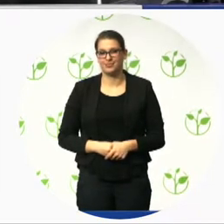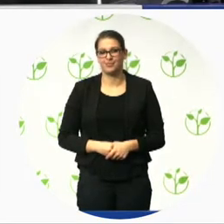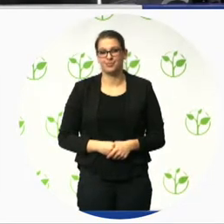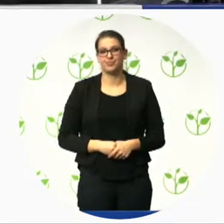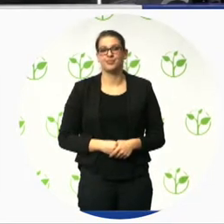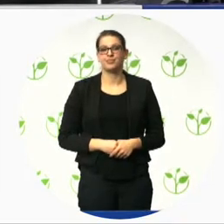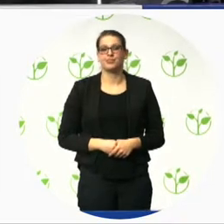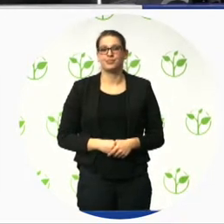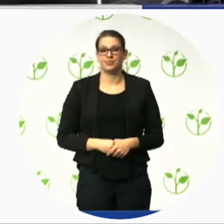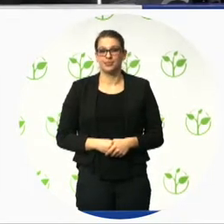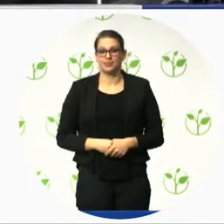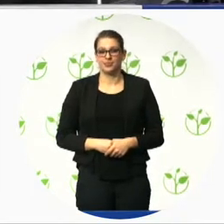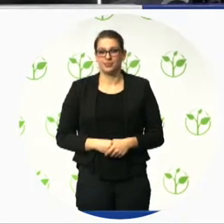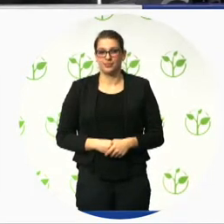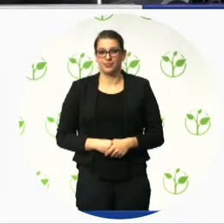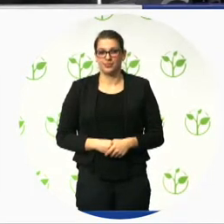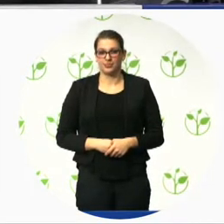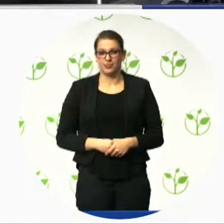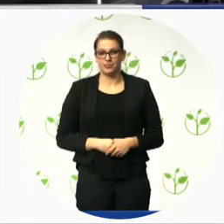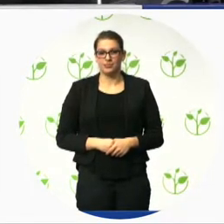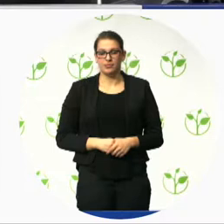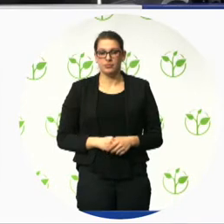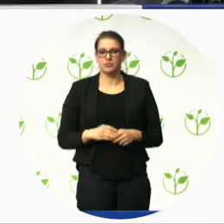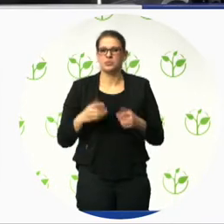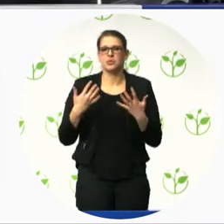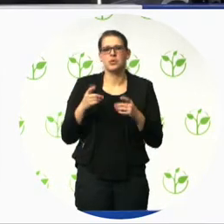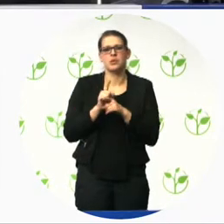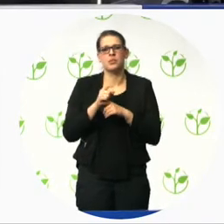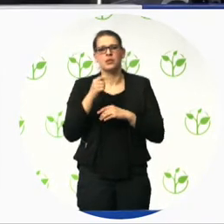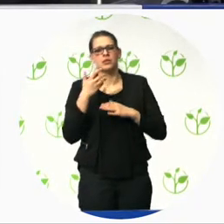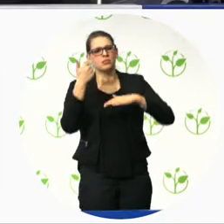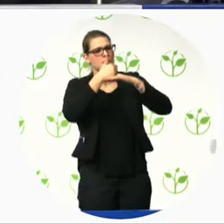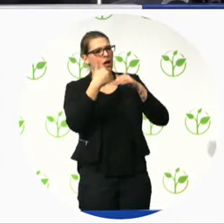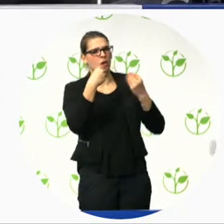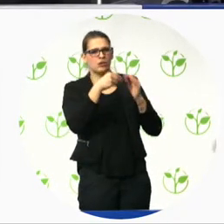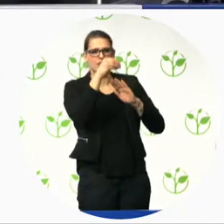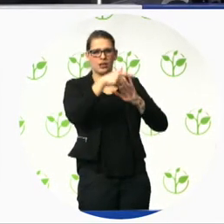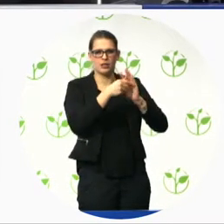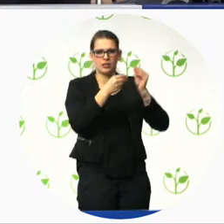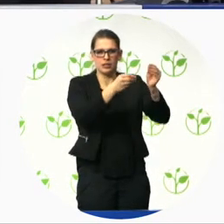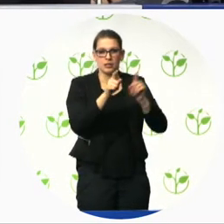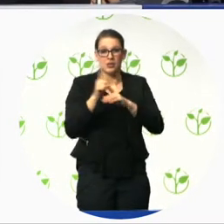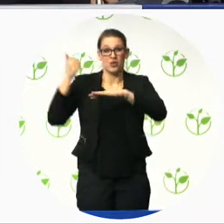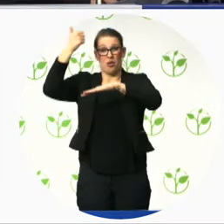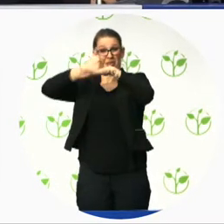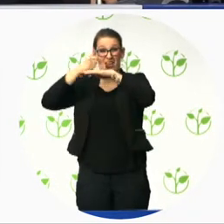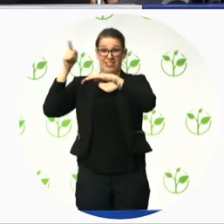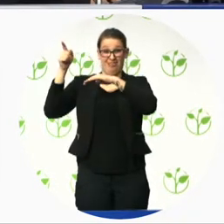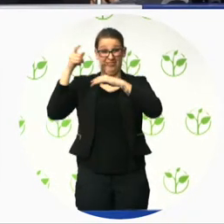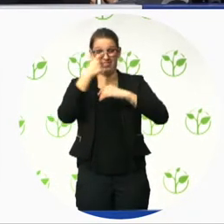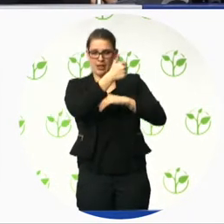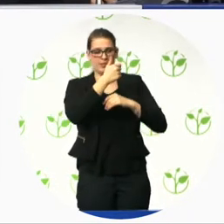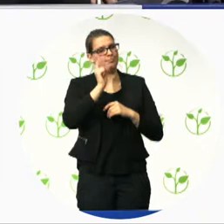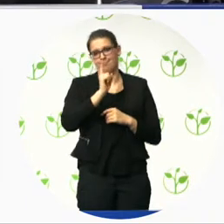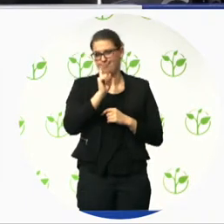interest is the bureau of the certification. The certification authority is the OCG, the Austrian